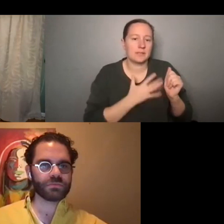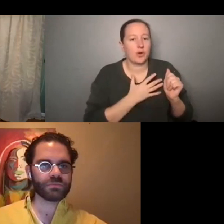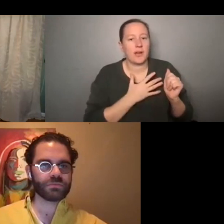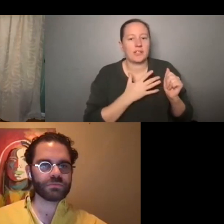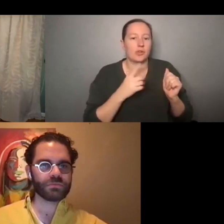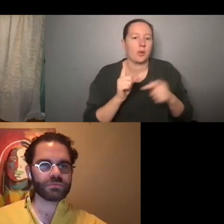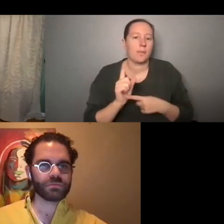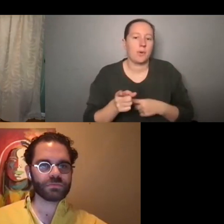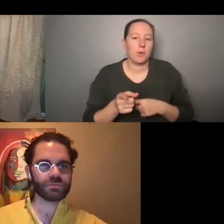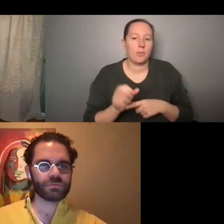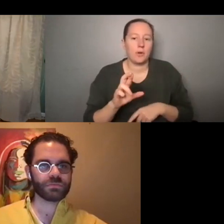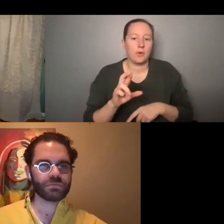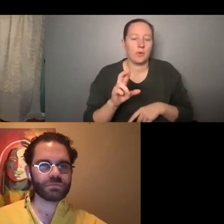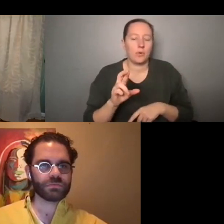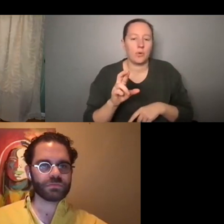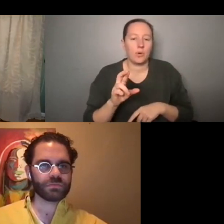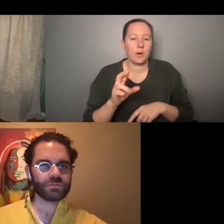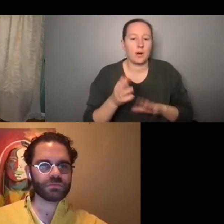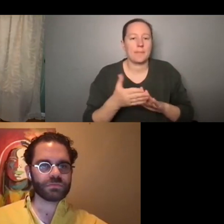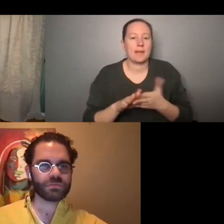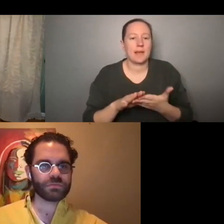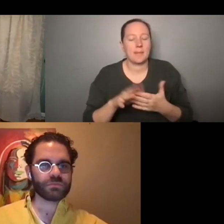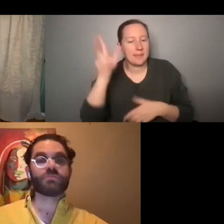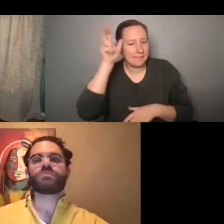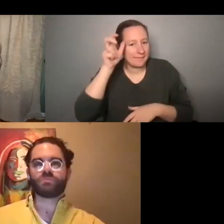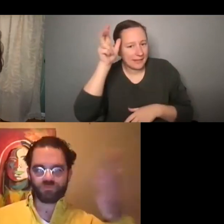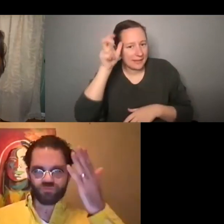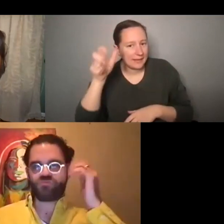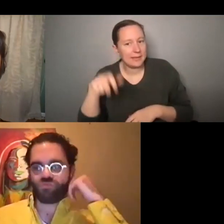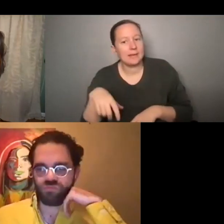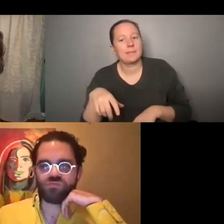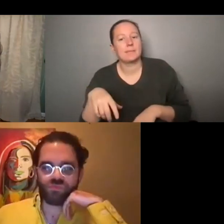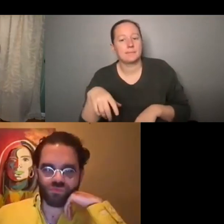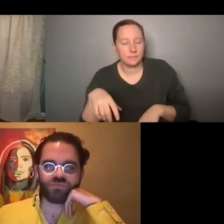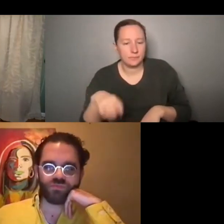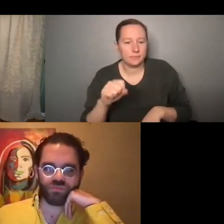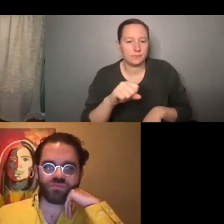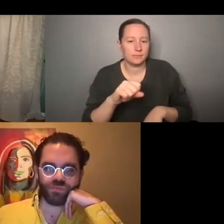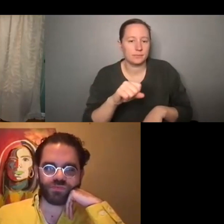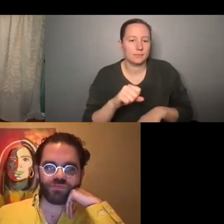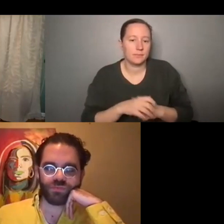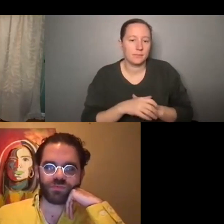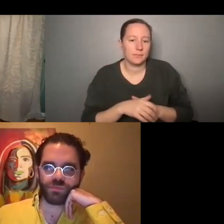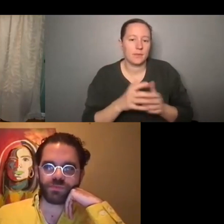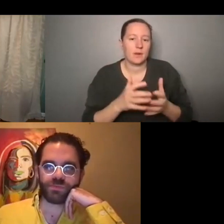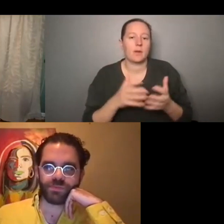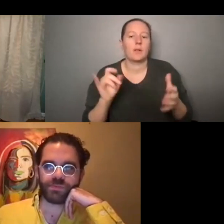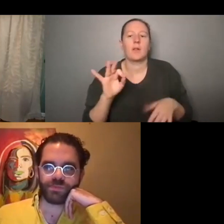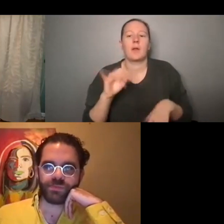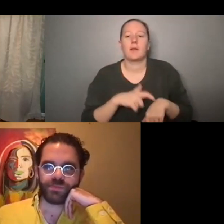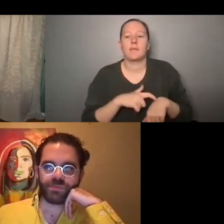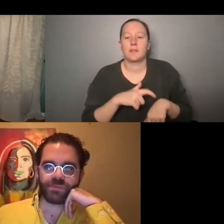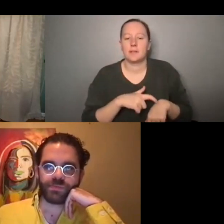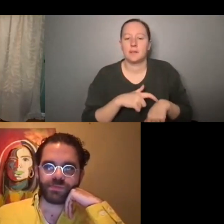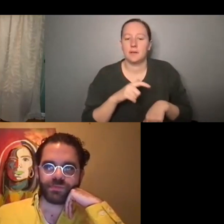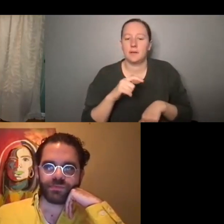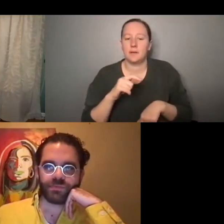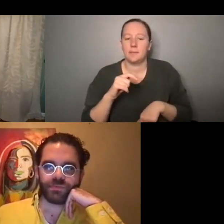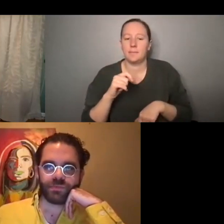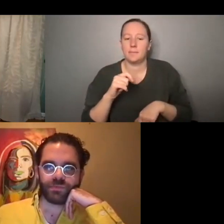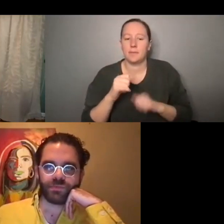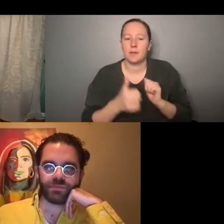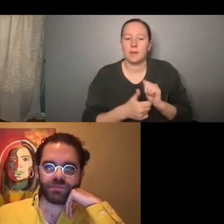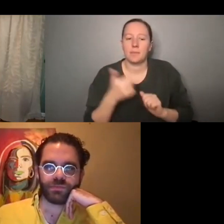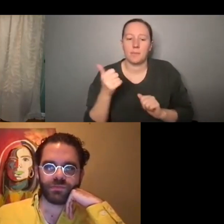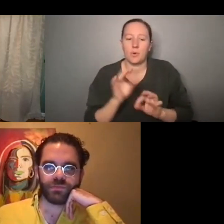or if they're vilified and yeah, I feel like a lot of times the